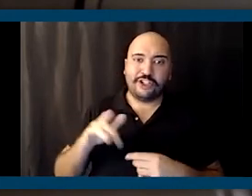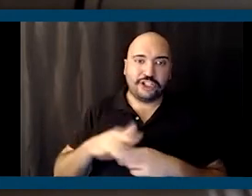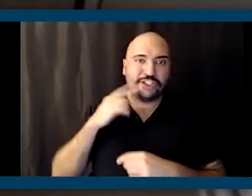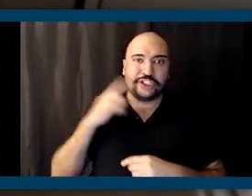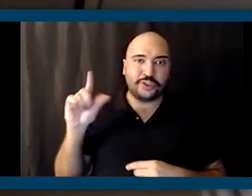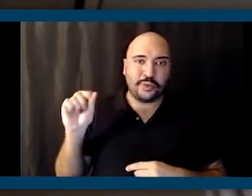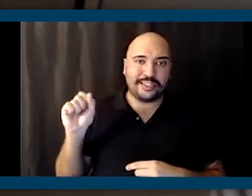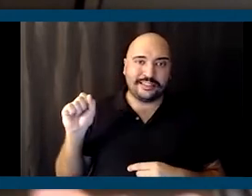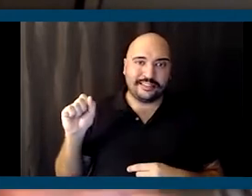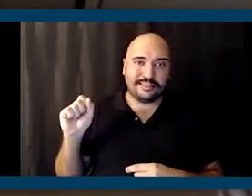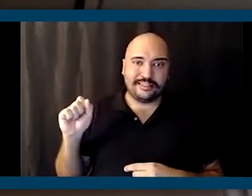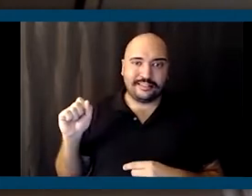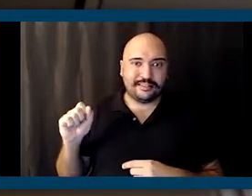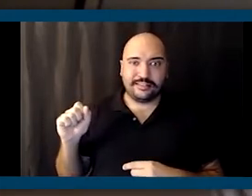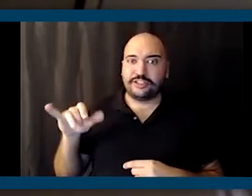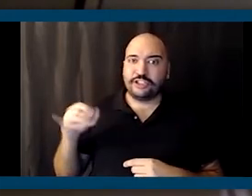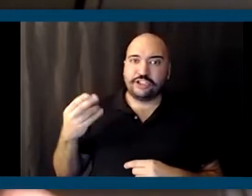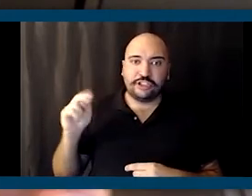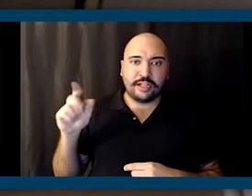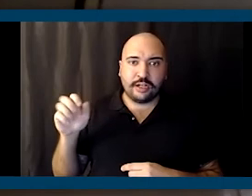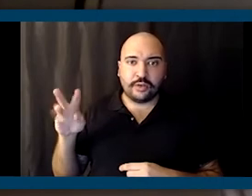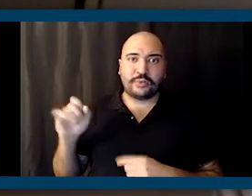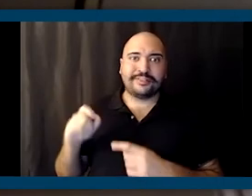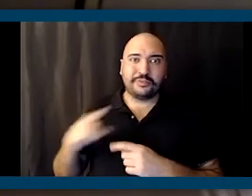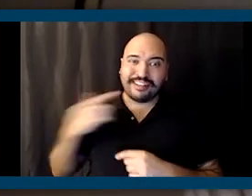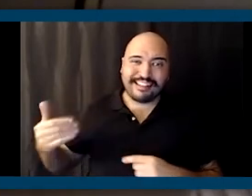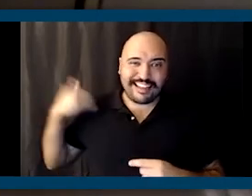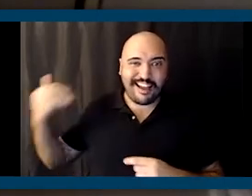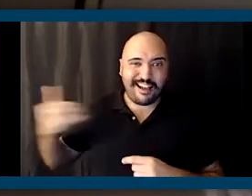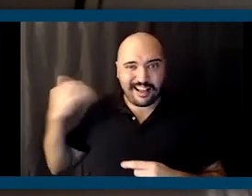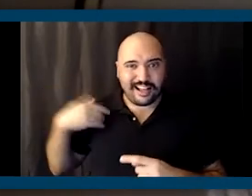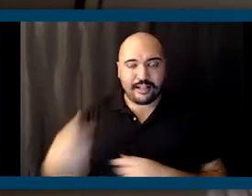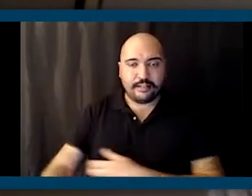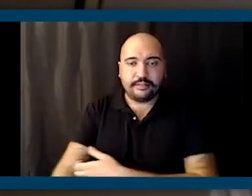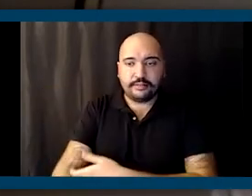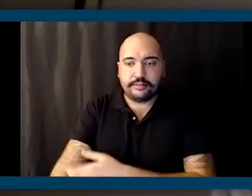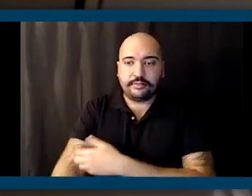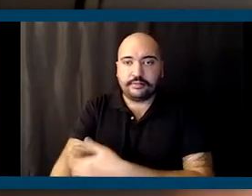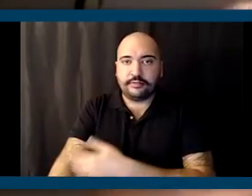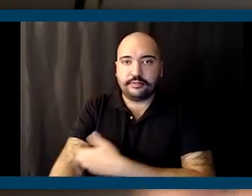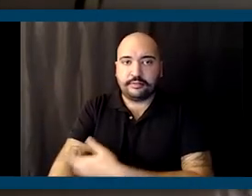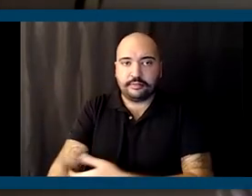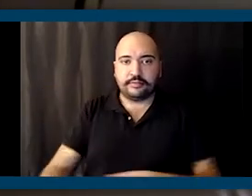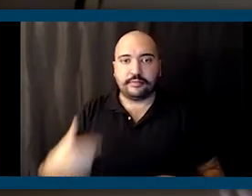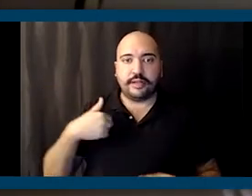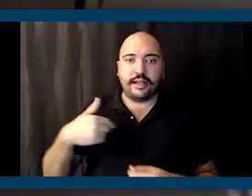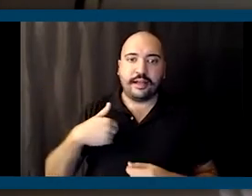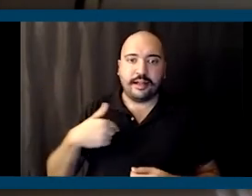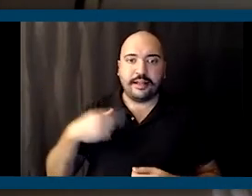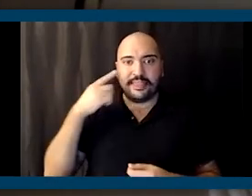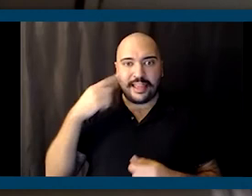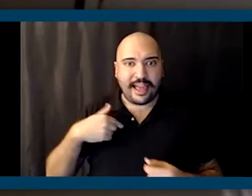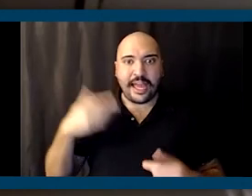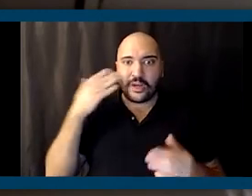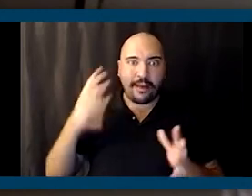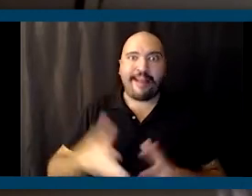twenties. Um, John Lewis, you all the people there were, like, really, really young. Um, and, and I don't, you know, I think I know a